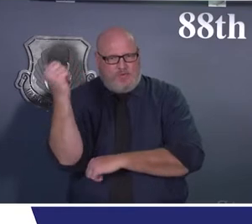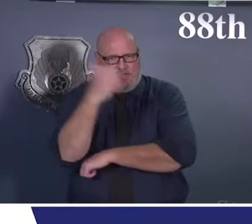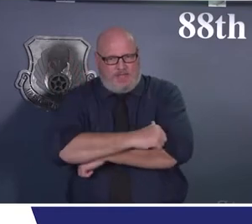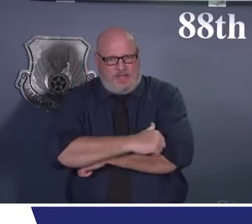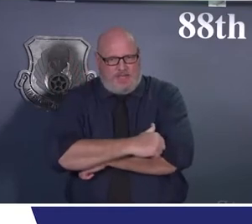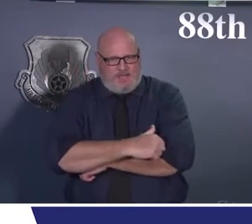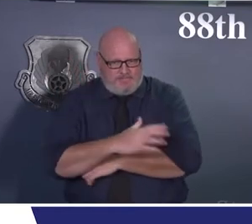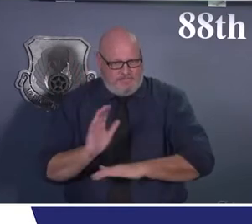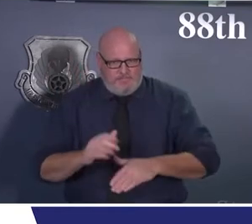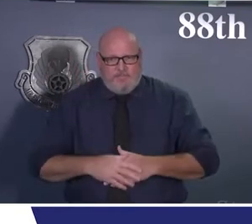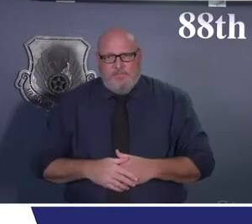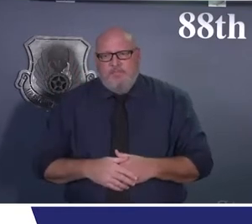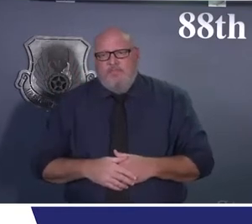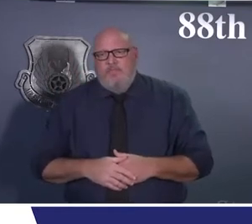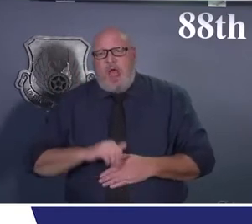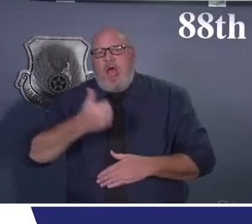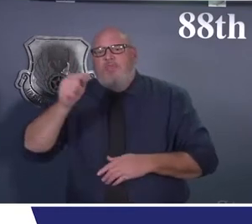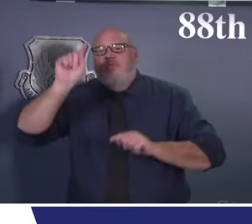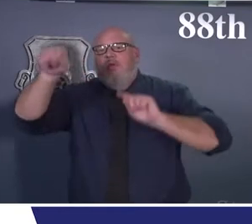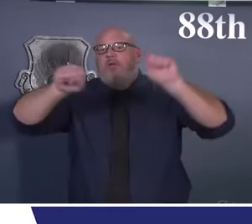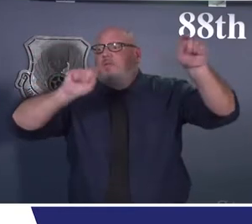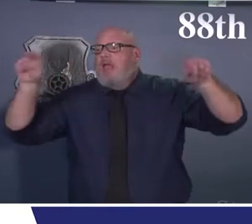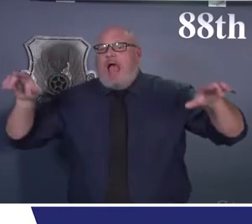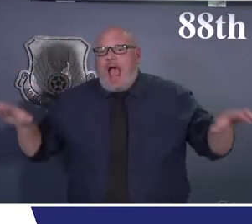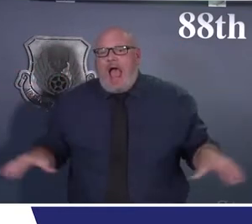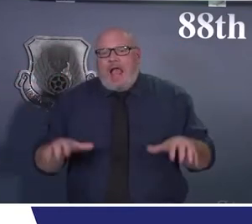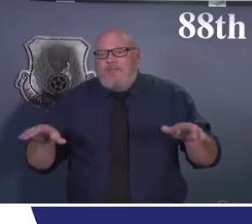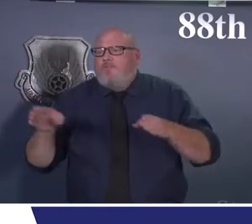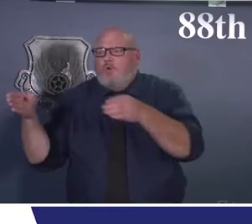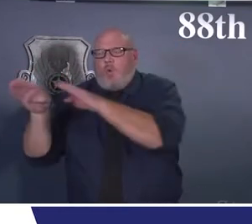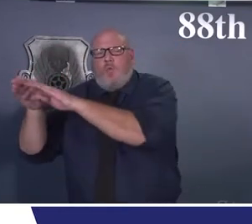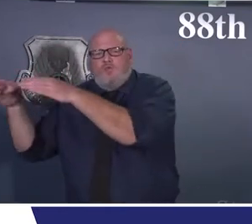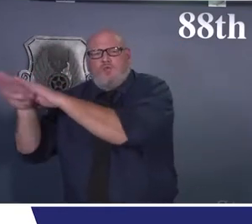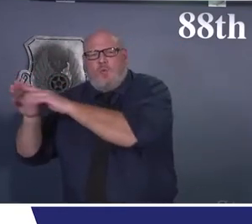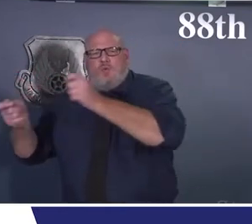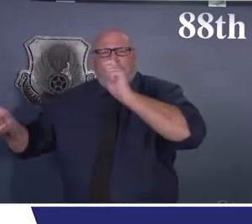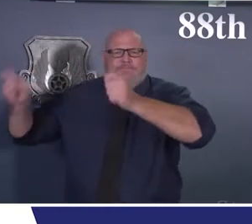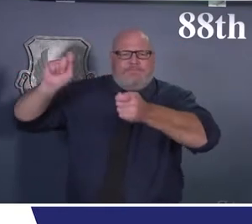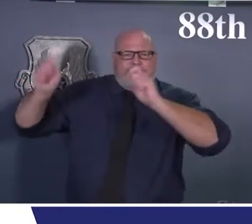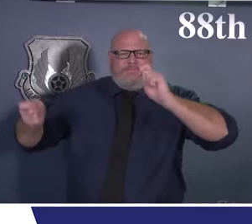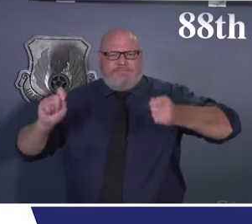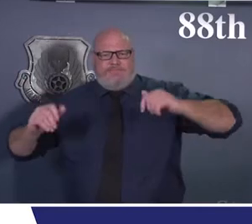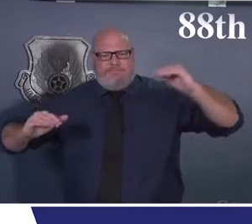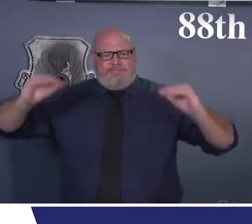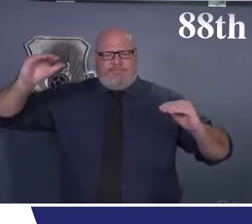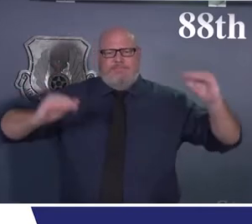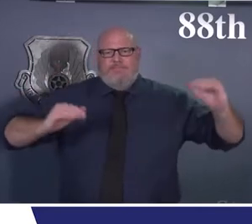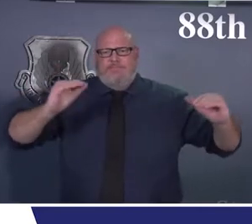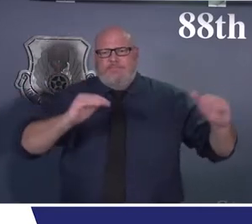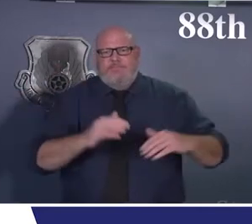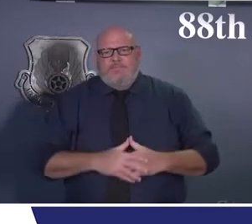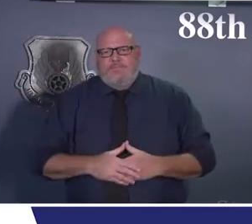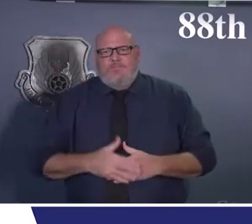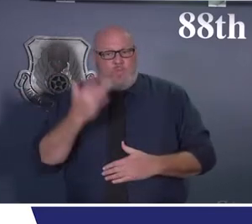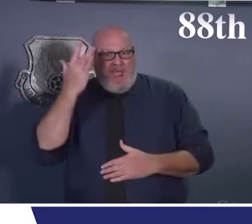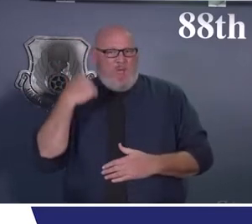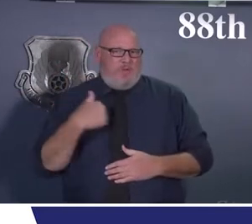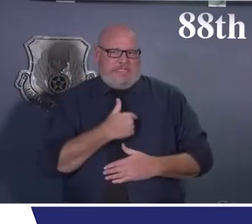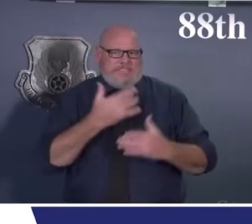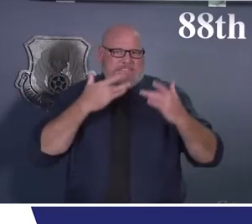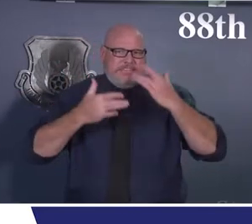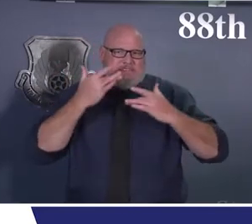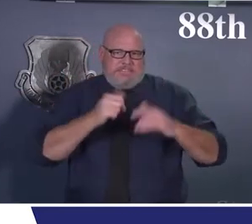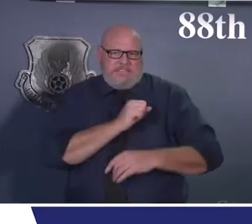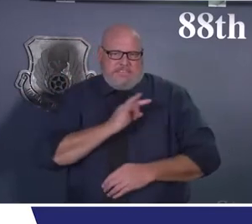our activities, which is a direct result of our challenges when it comes to our manpower shortages. So as a key partner and to